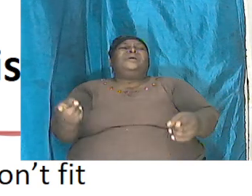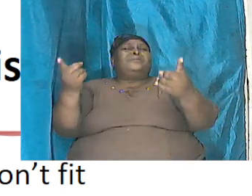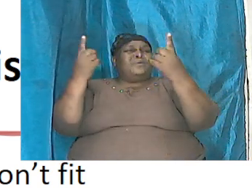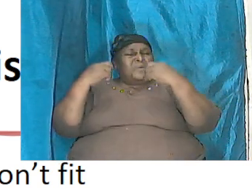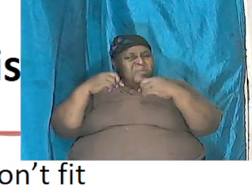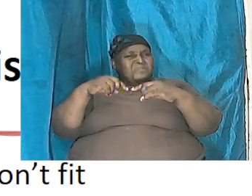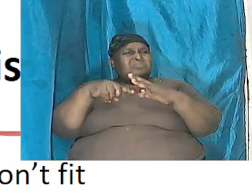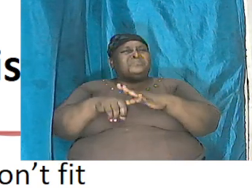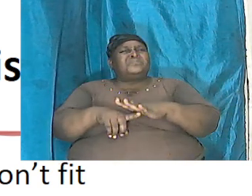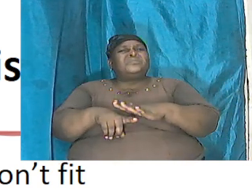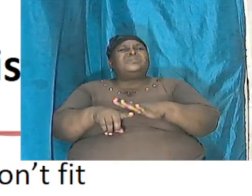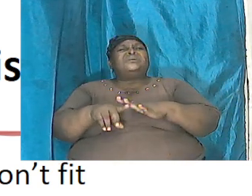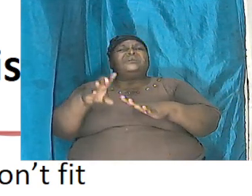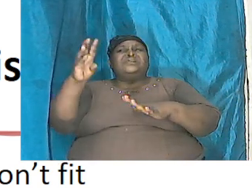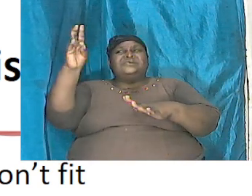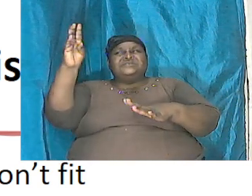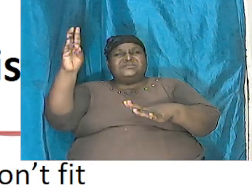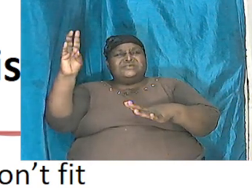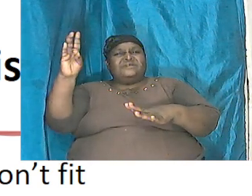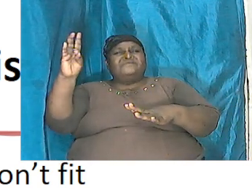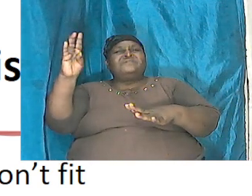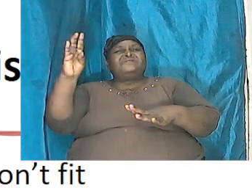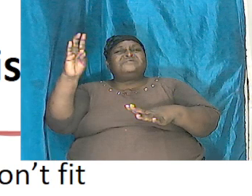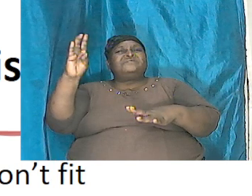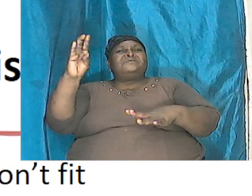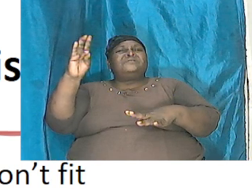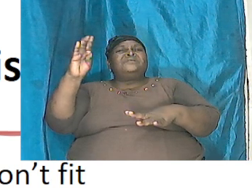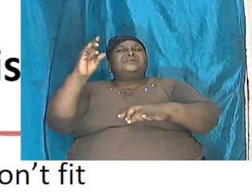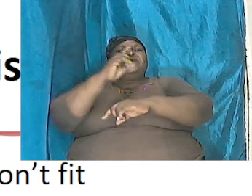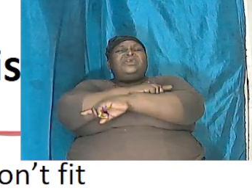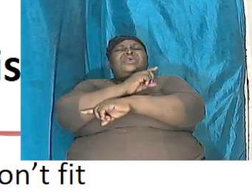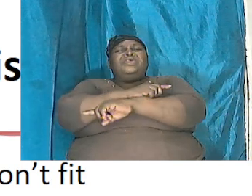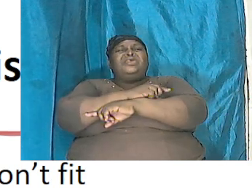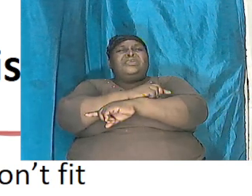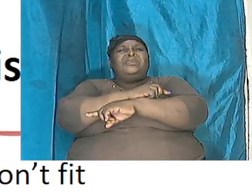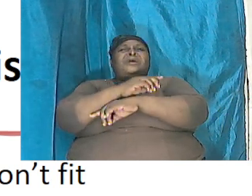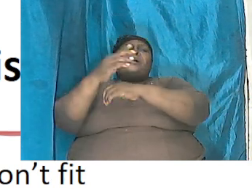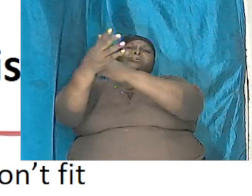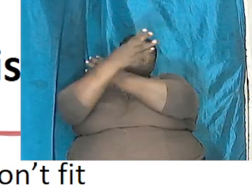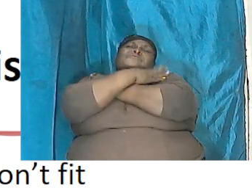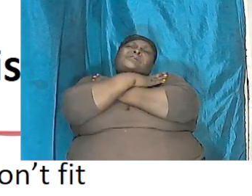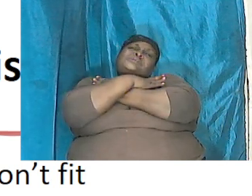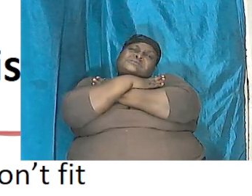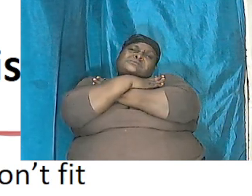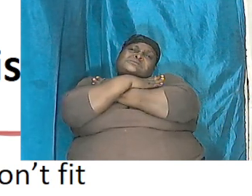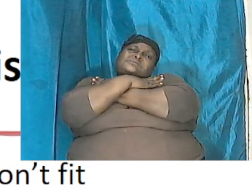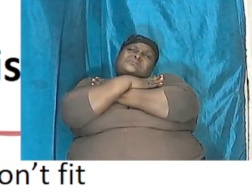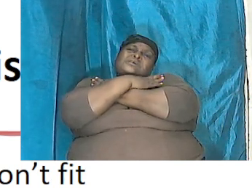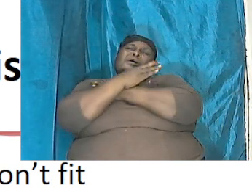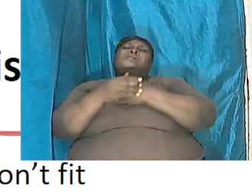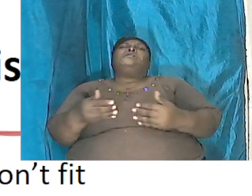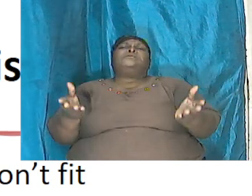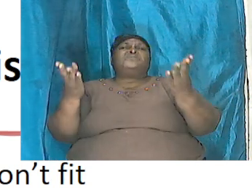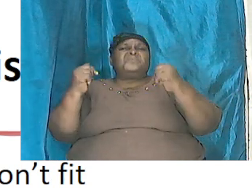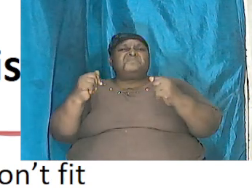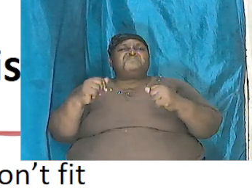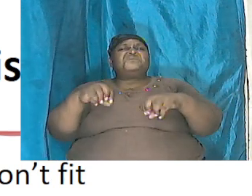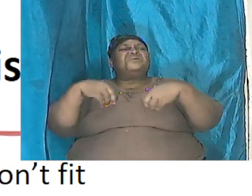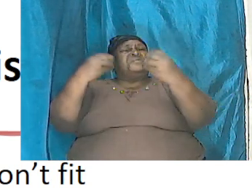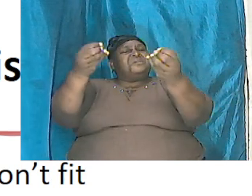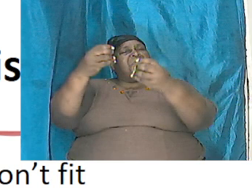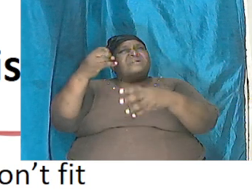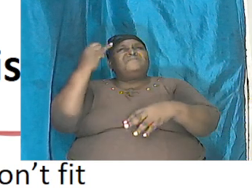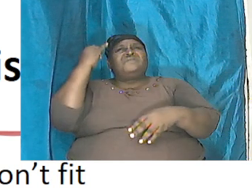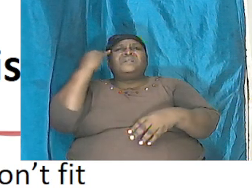the seventh day you see he rested on that day and then coming forward he gave Israel the